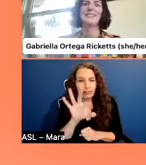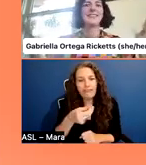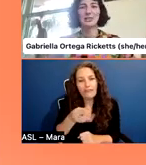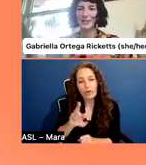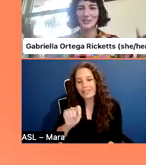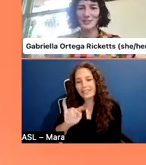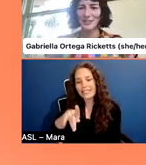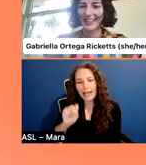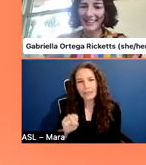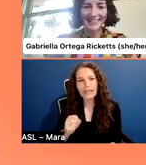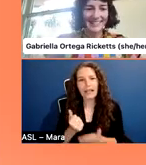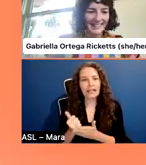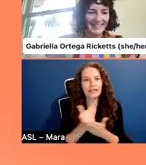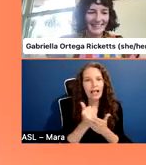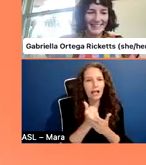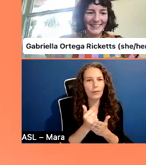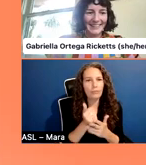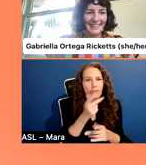these very like stressful things?